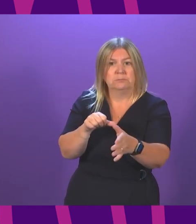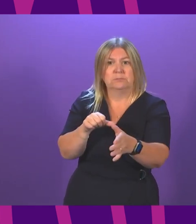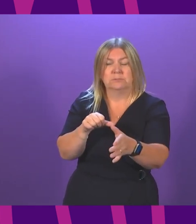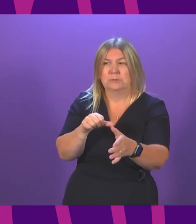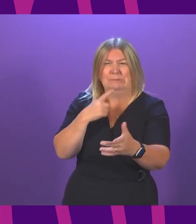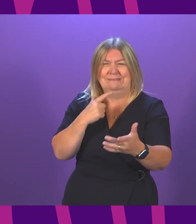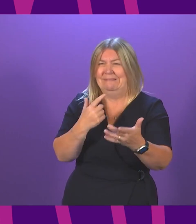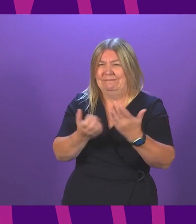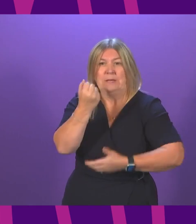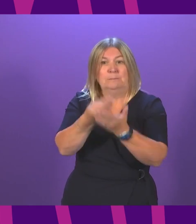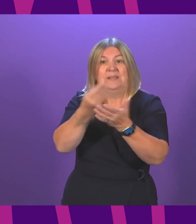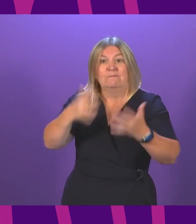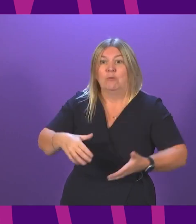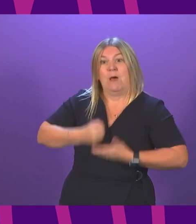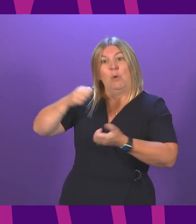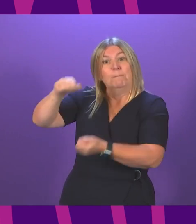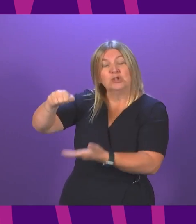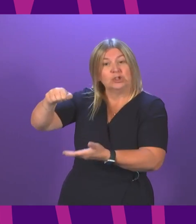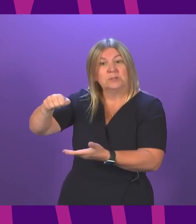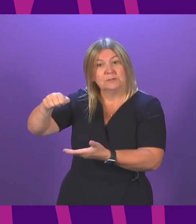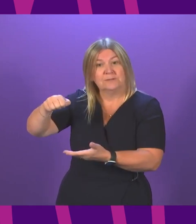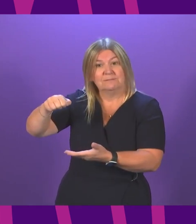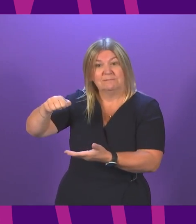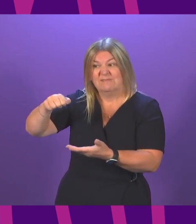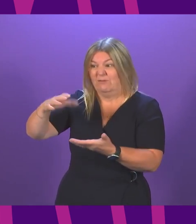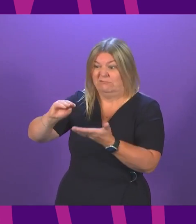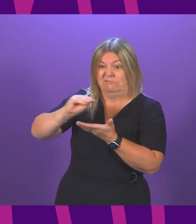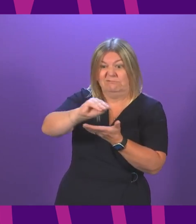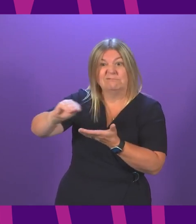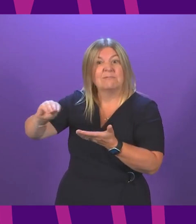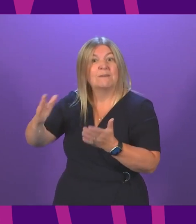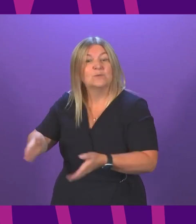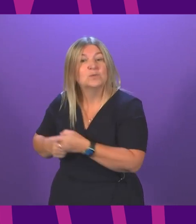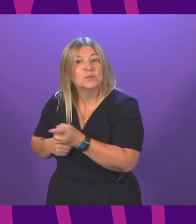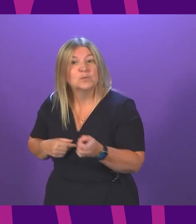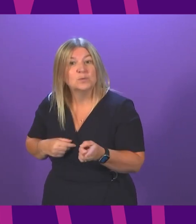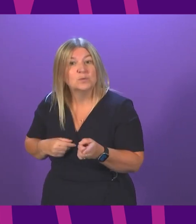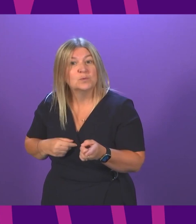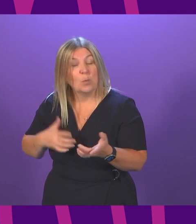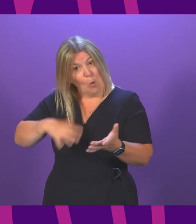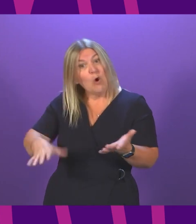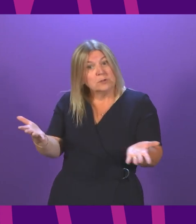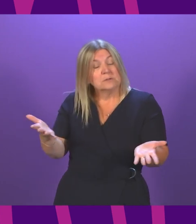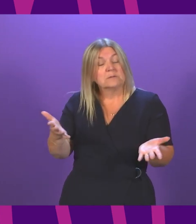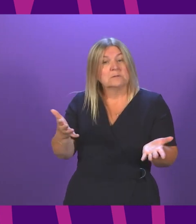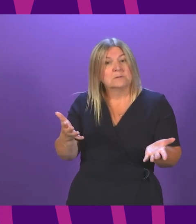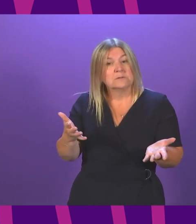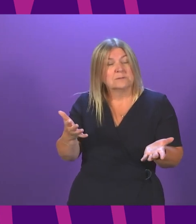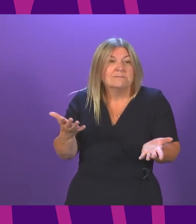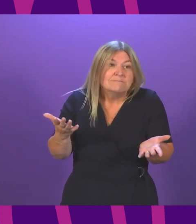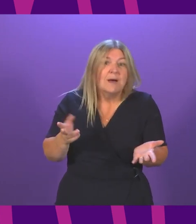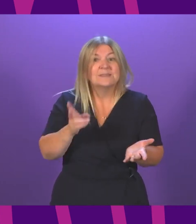the budget. It is an unsustainable way to proceed. So we all want to do that. But that goes back to my previous point.